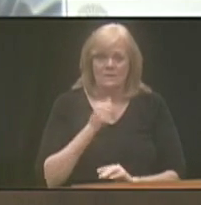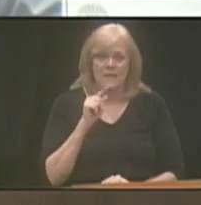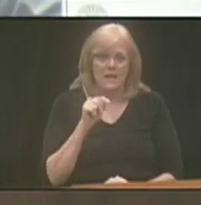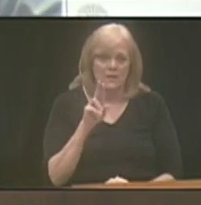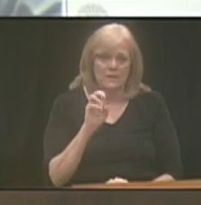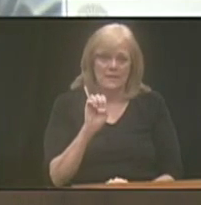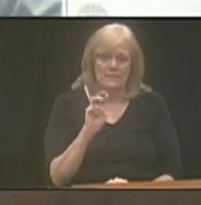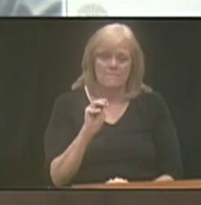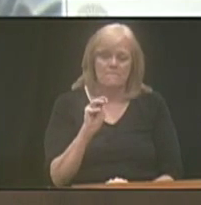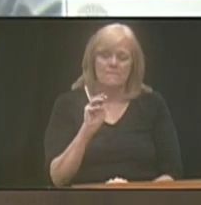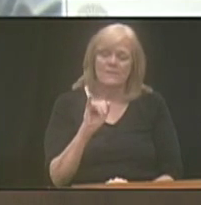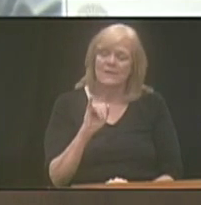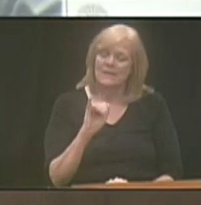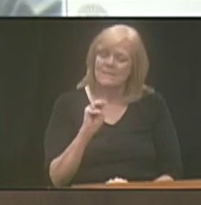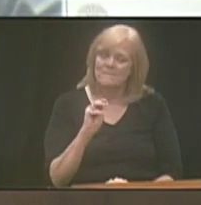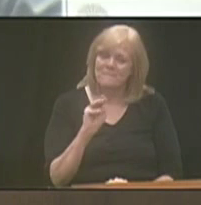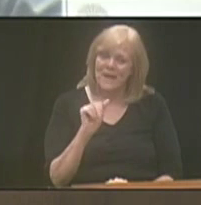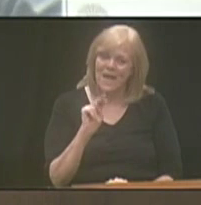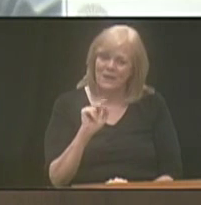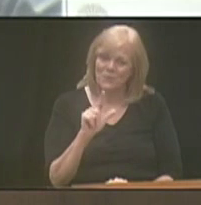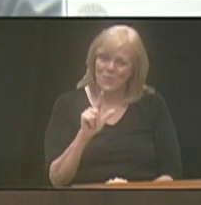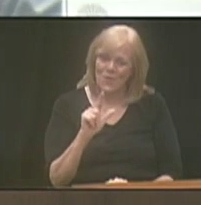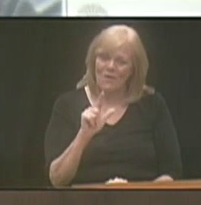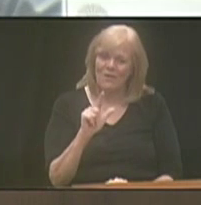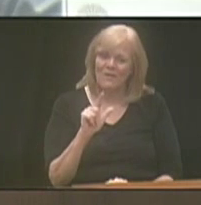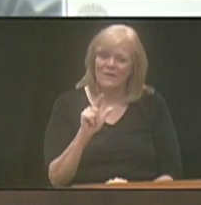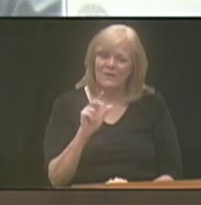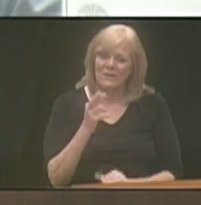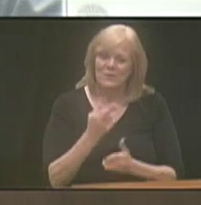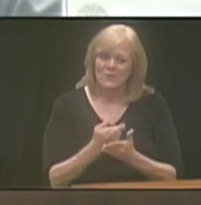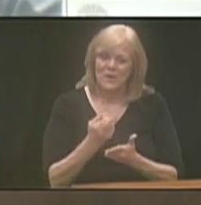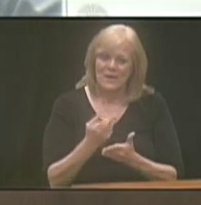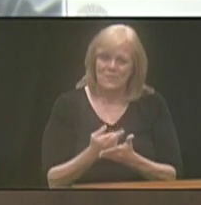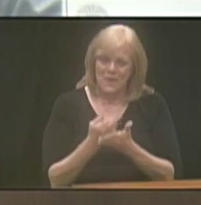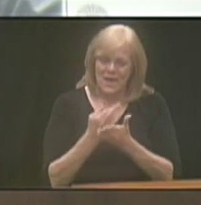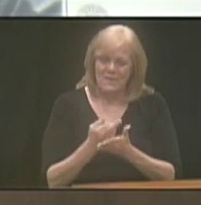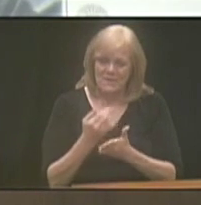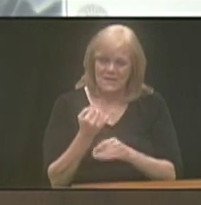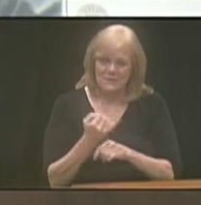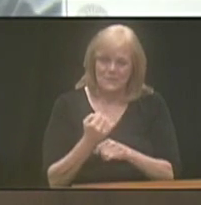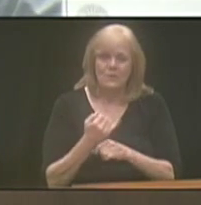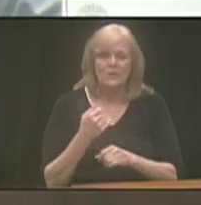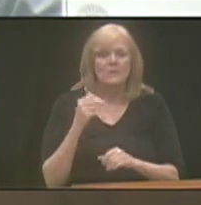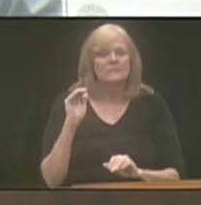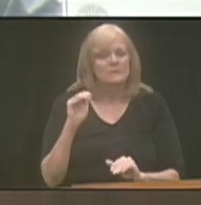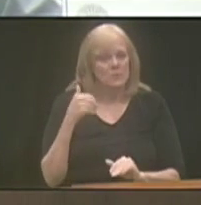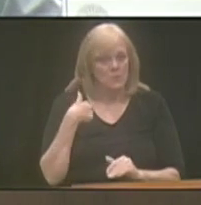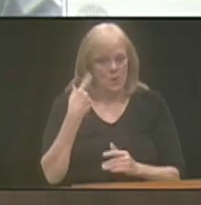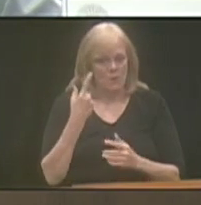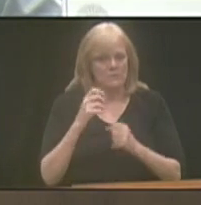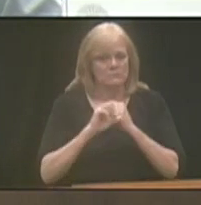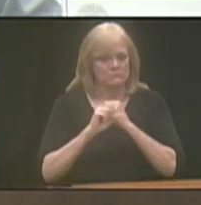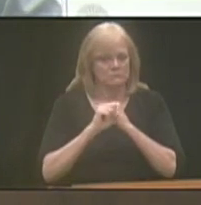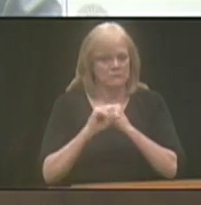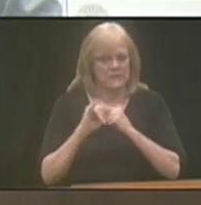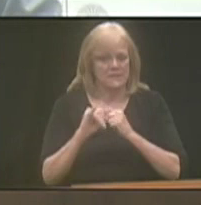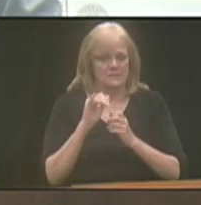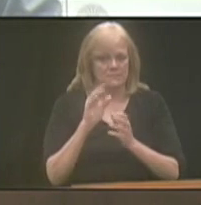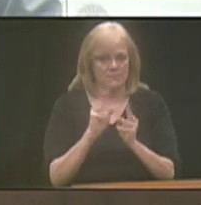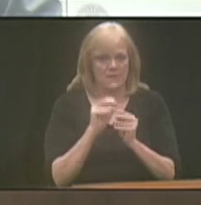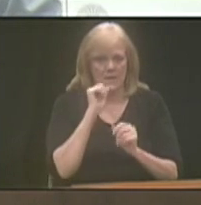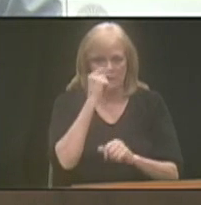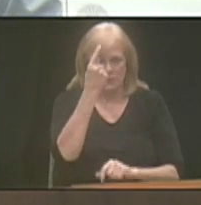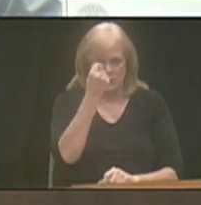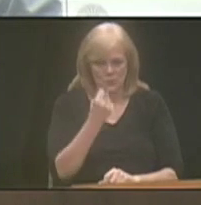the Emanuel Rehab Institute, and we'll be happy to help you out. Just a reminder again that we do rebroadcast these meetings every Tuesday